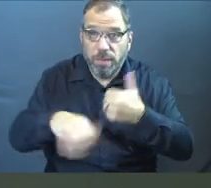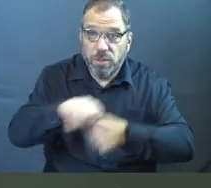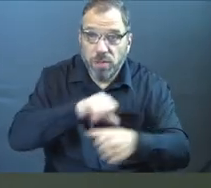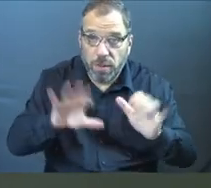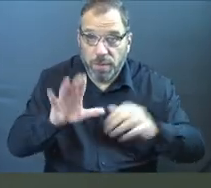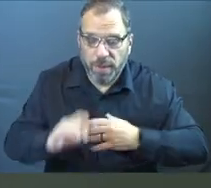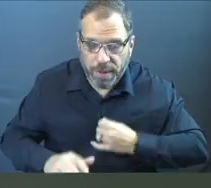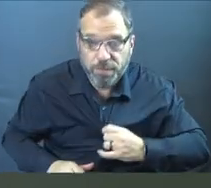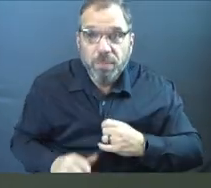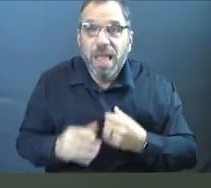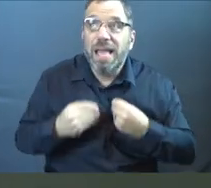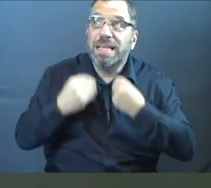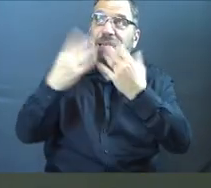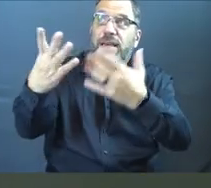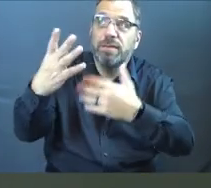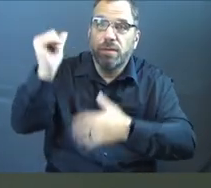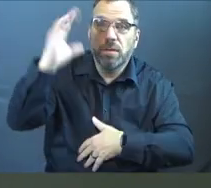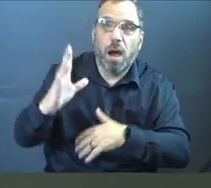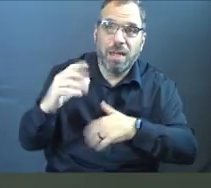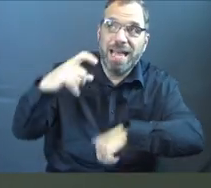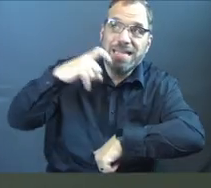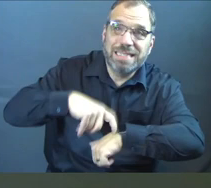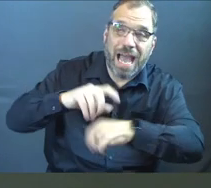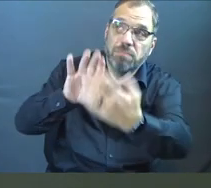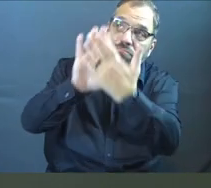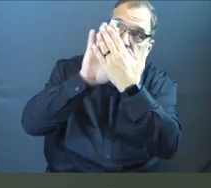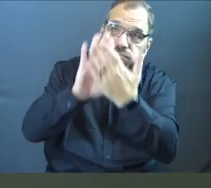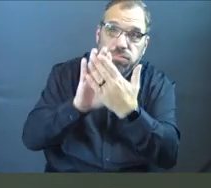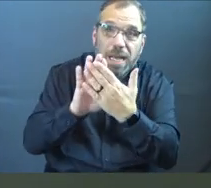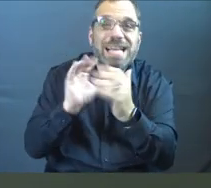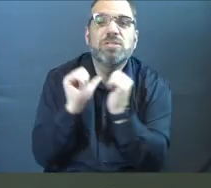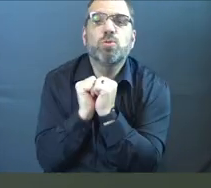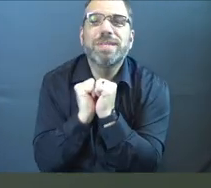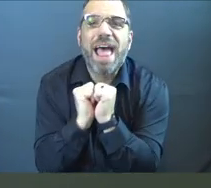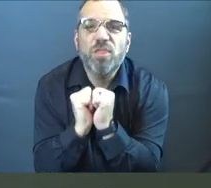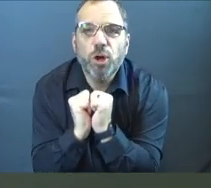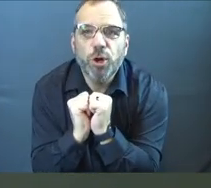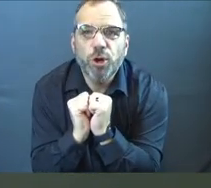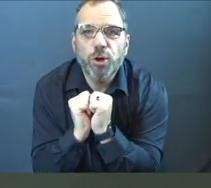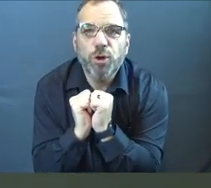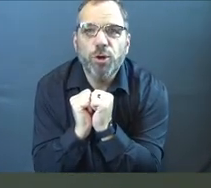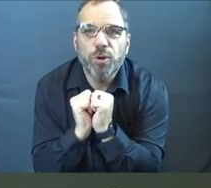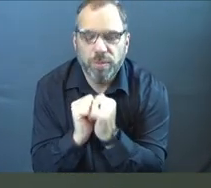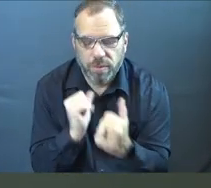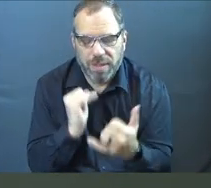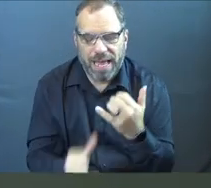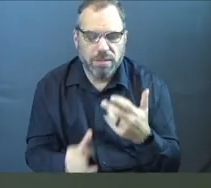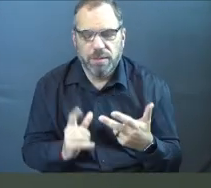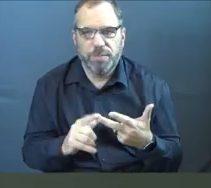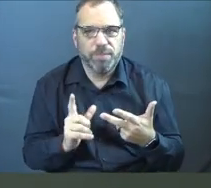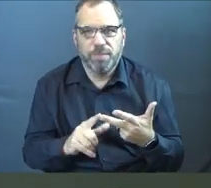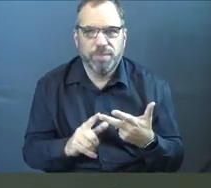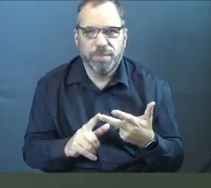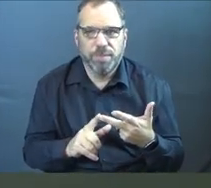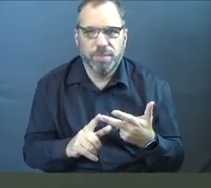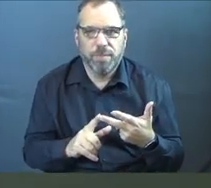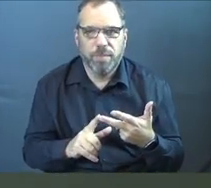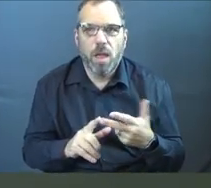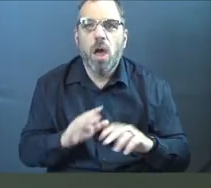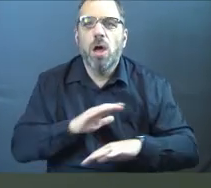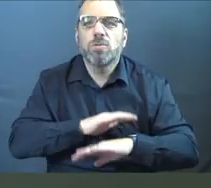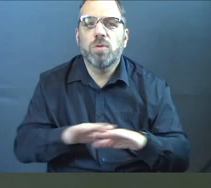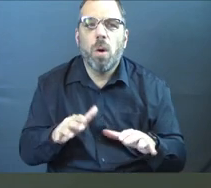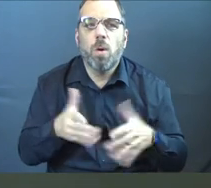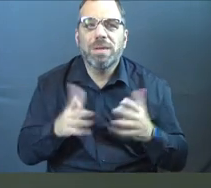other out? Can we give God that space and help each other to give God that space together? Last thing, don't let a mishap make you